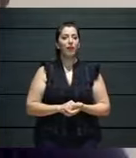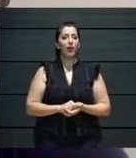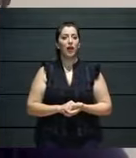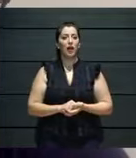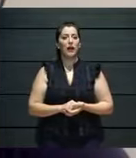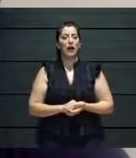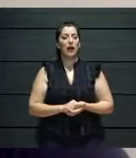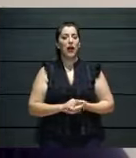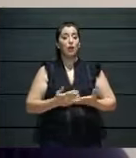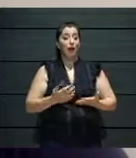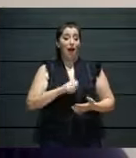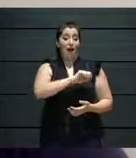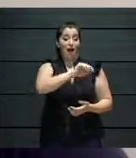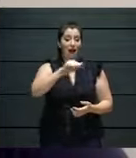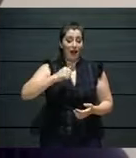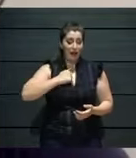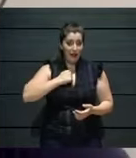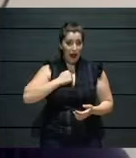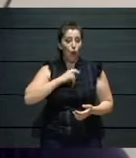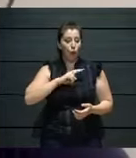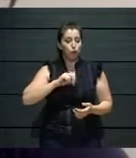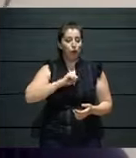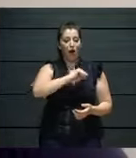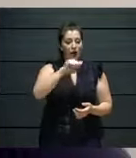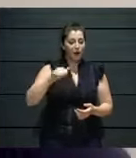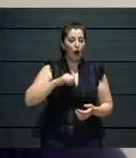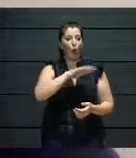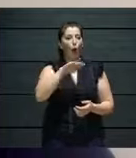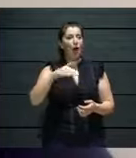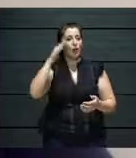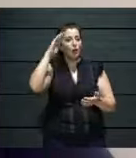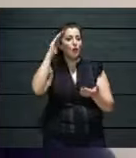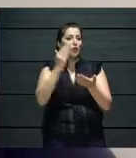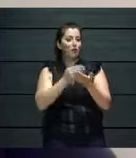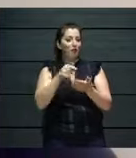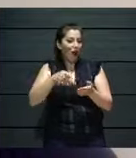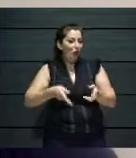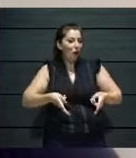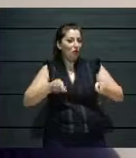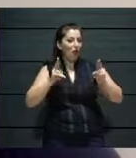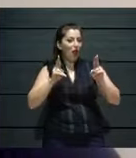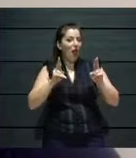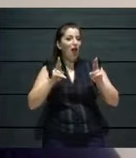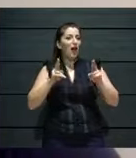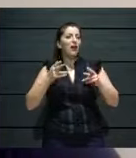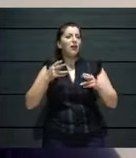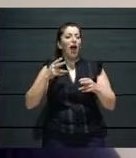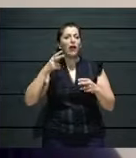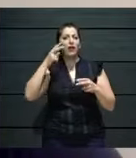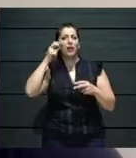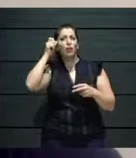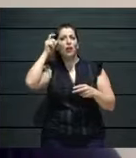and for us that the hotel enables us to extend the collective sphere of theatre outside the 400 seats in the theatre.